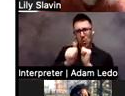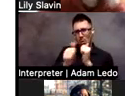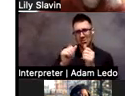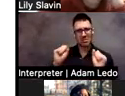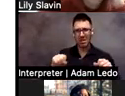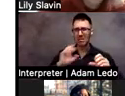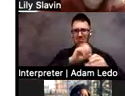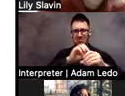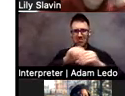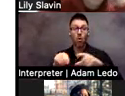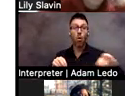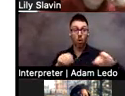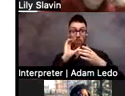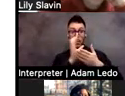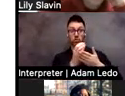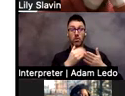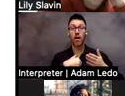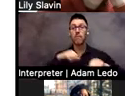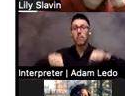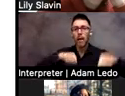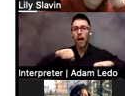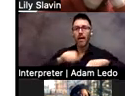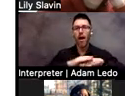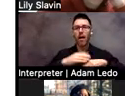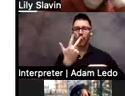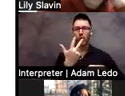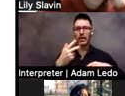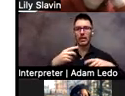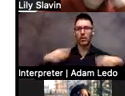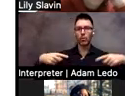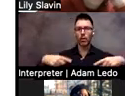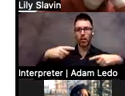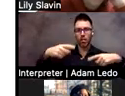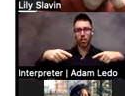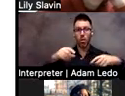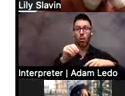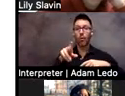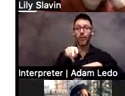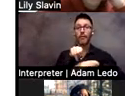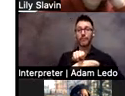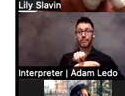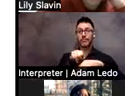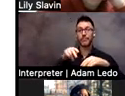biking on a tricycle or even recumbent bikes are possible.